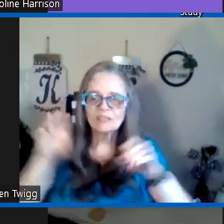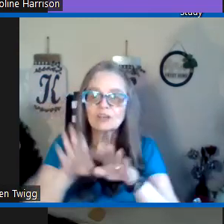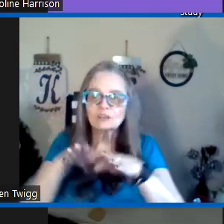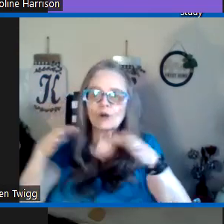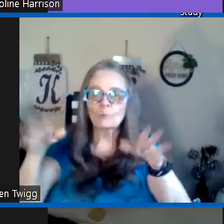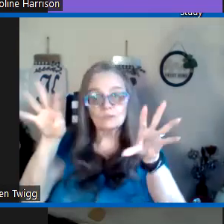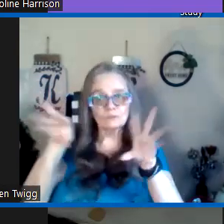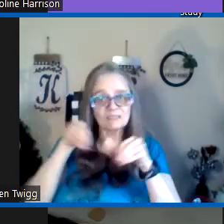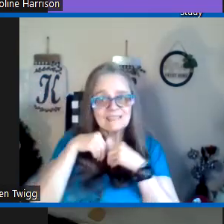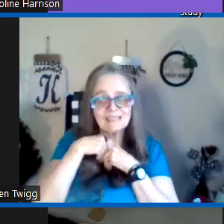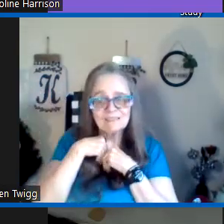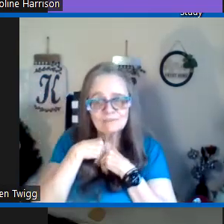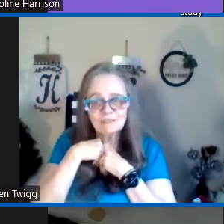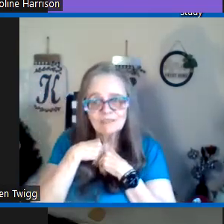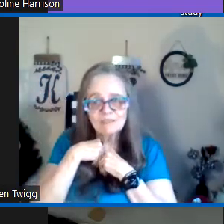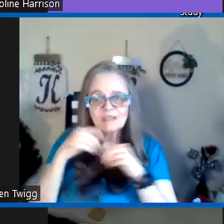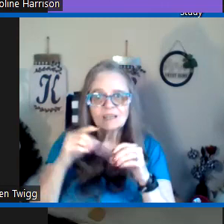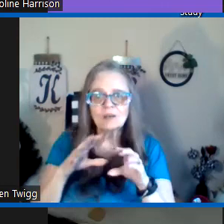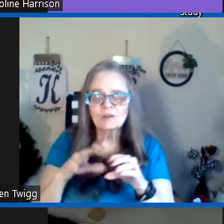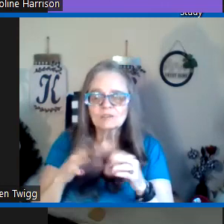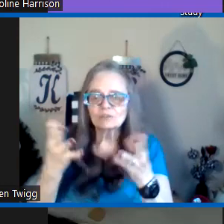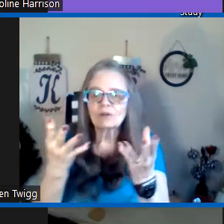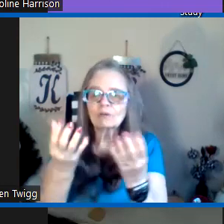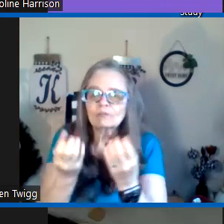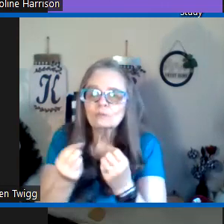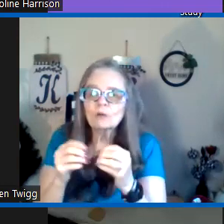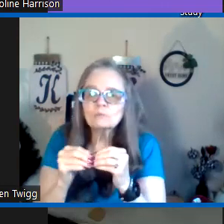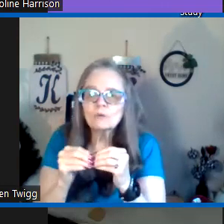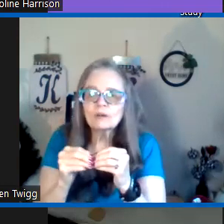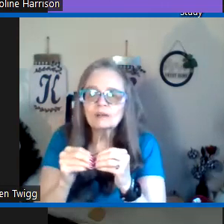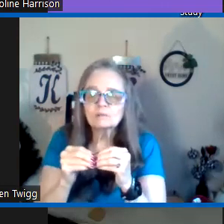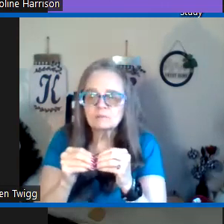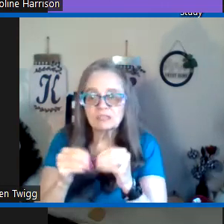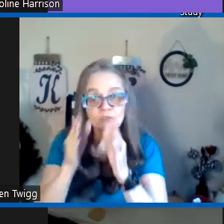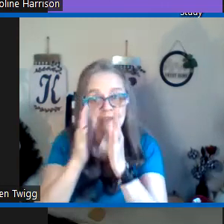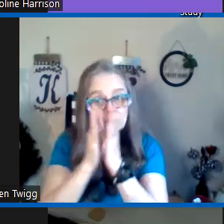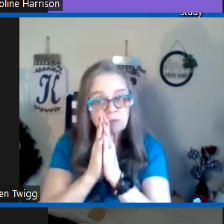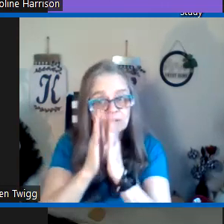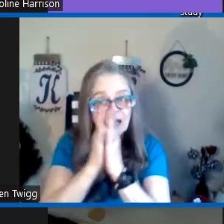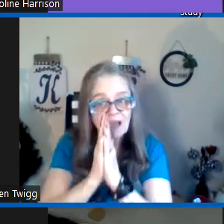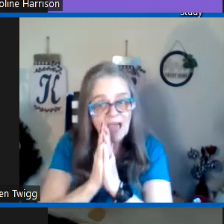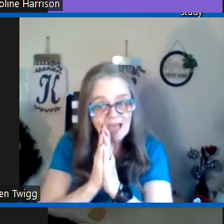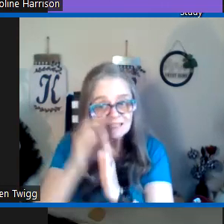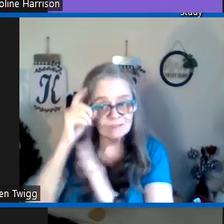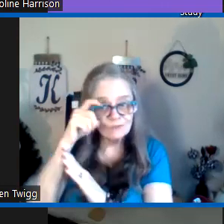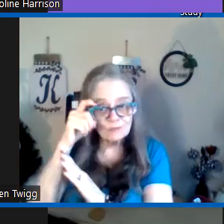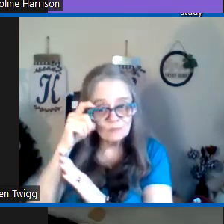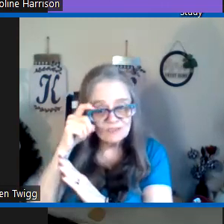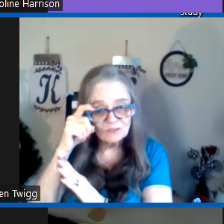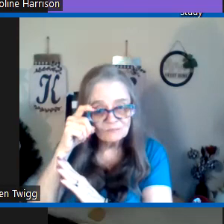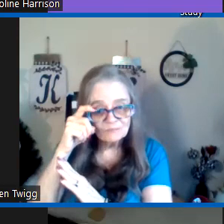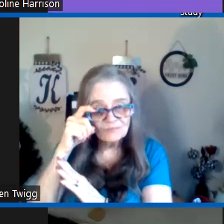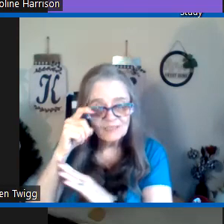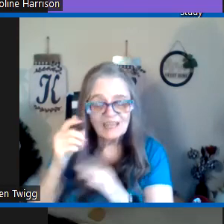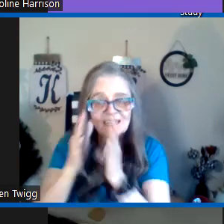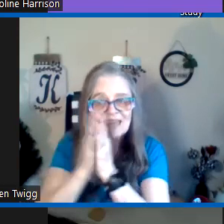and are you open to receive so if you want more he told us remember ask for the